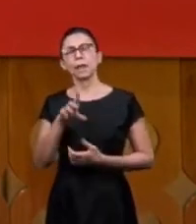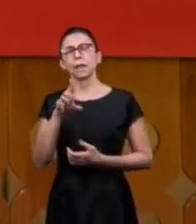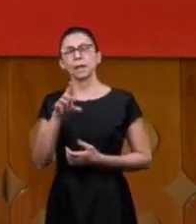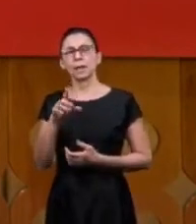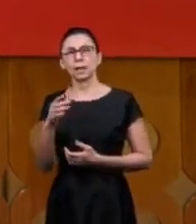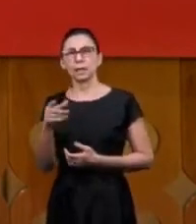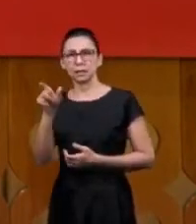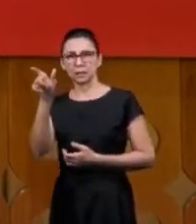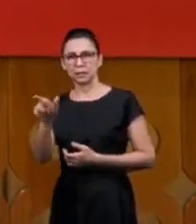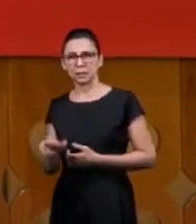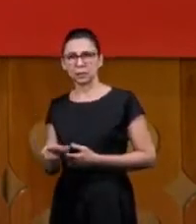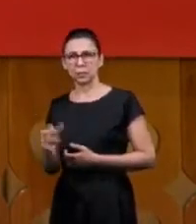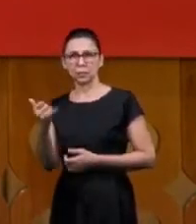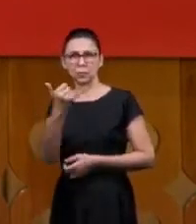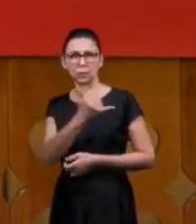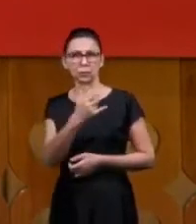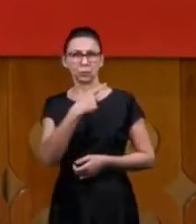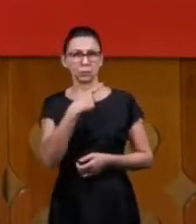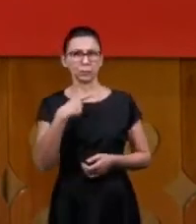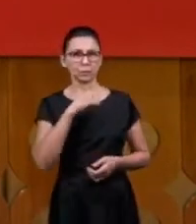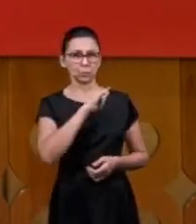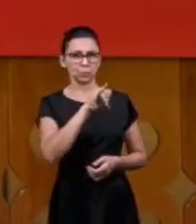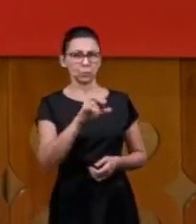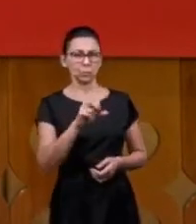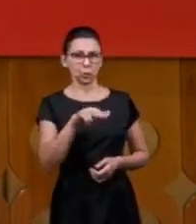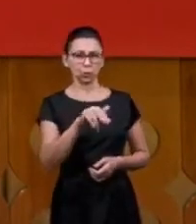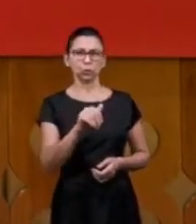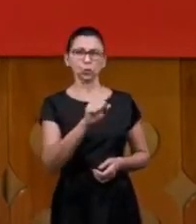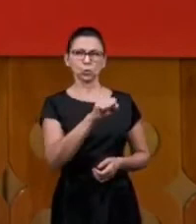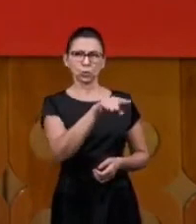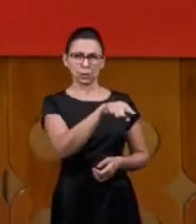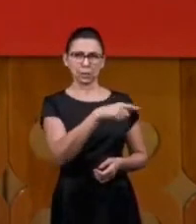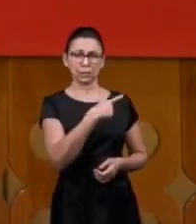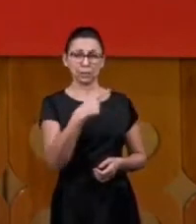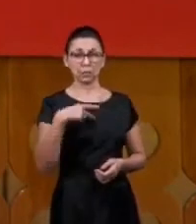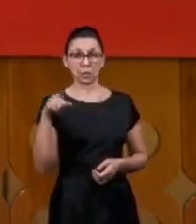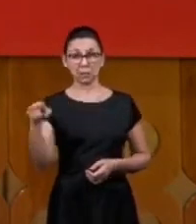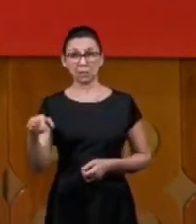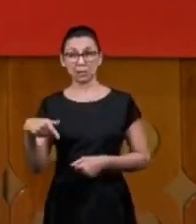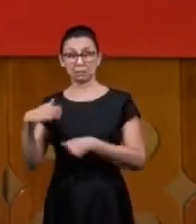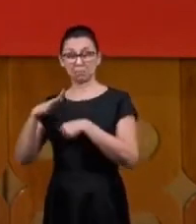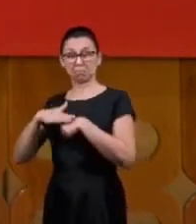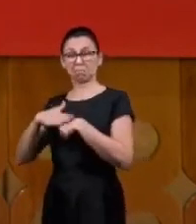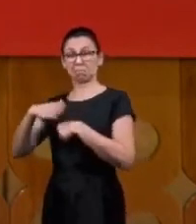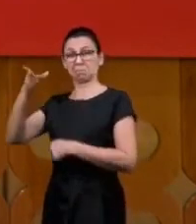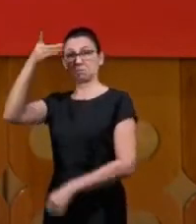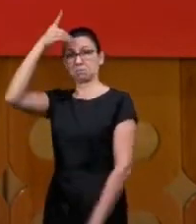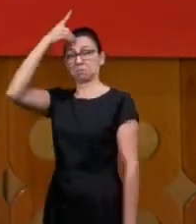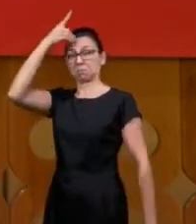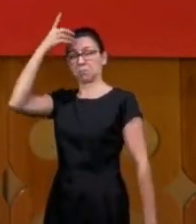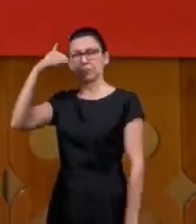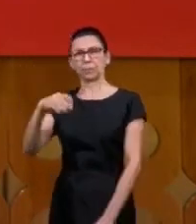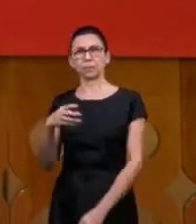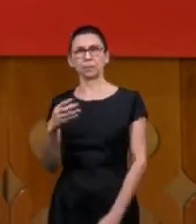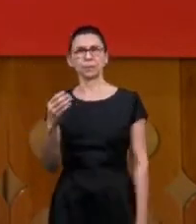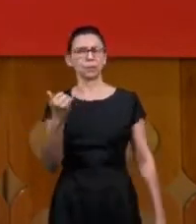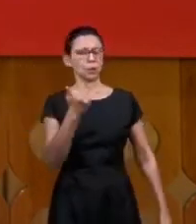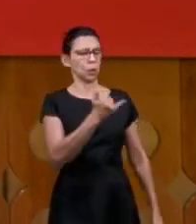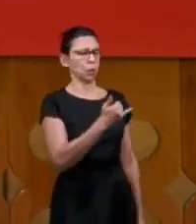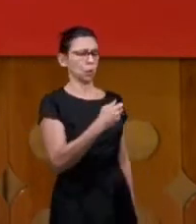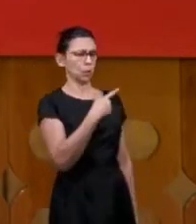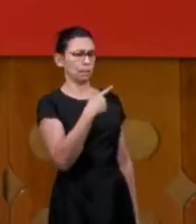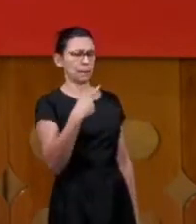he was very very arrogant he thought he was filled with holy spirit and gifts Pastor Jonas